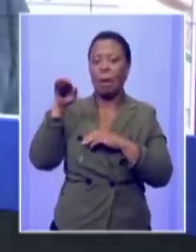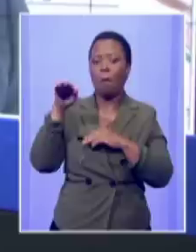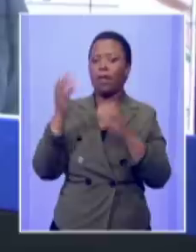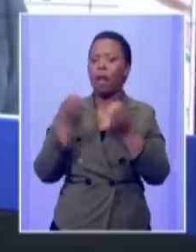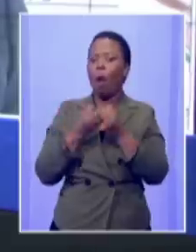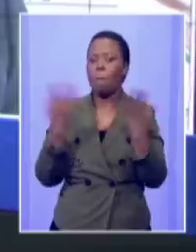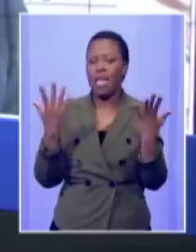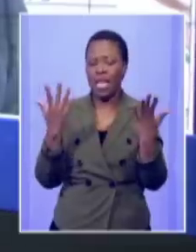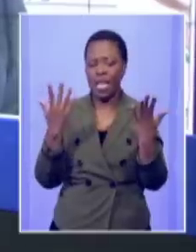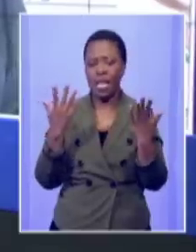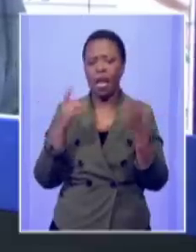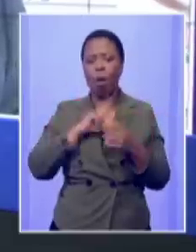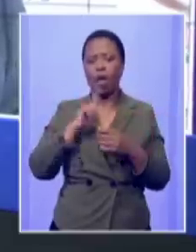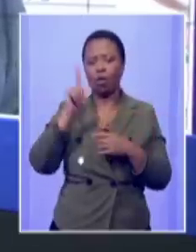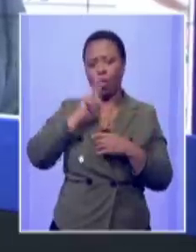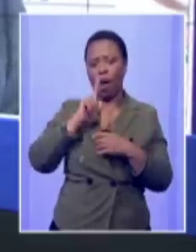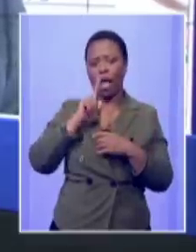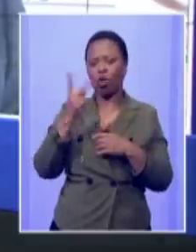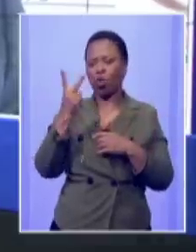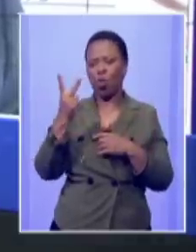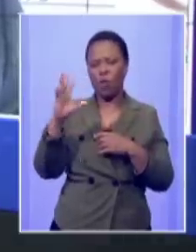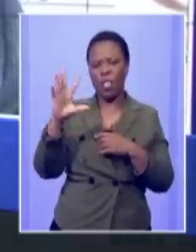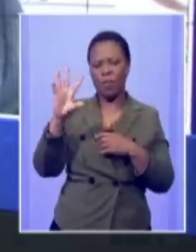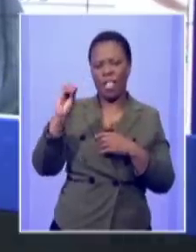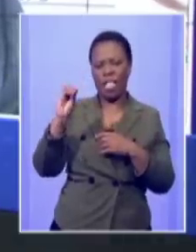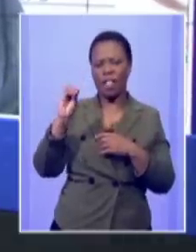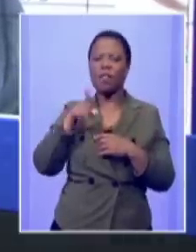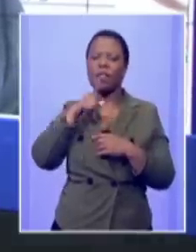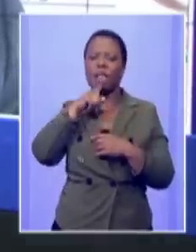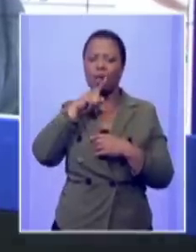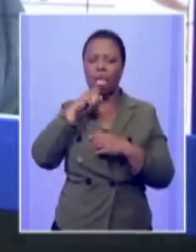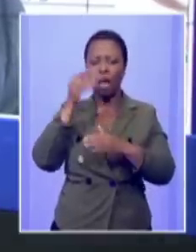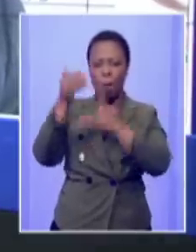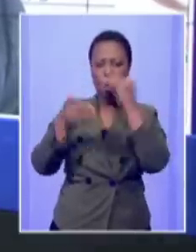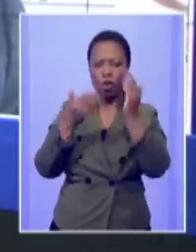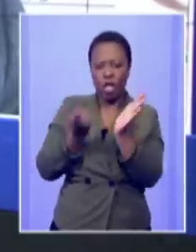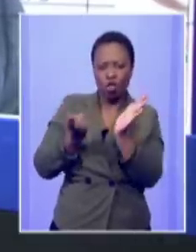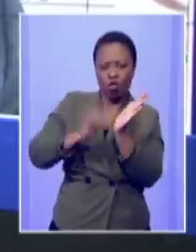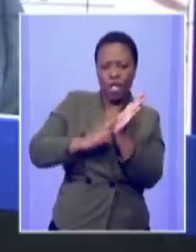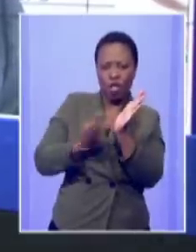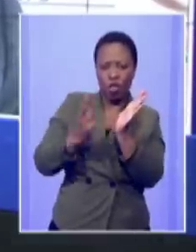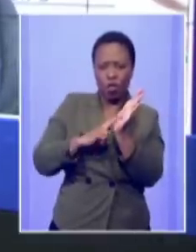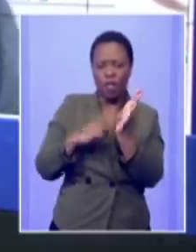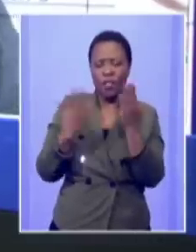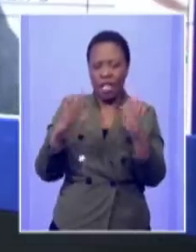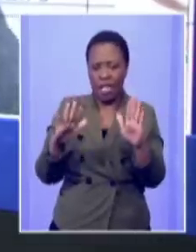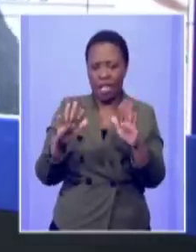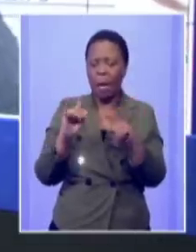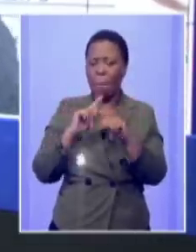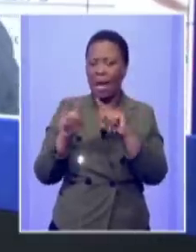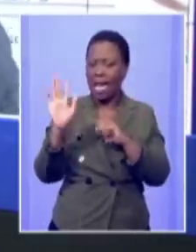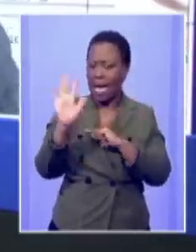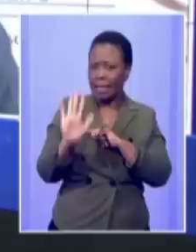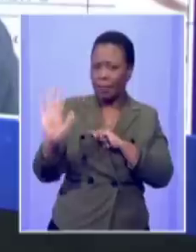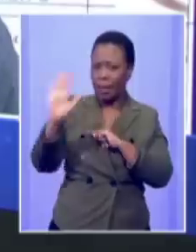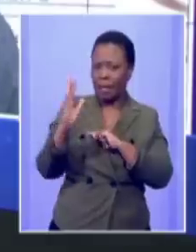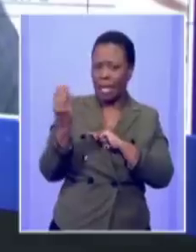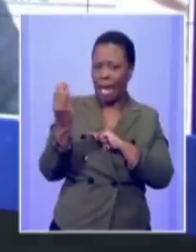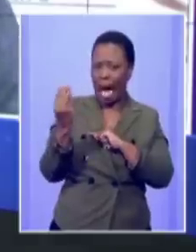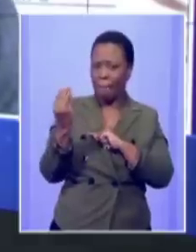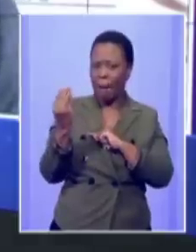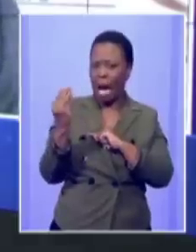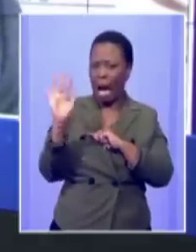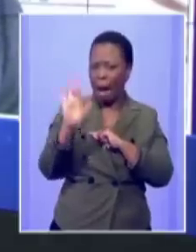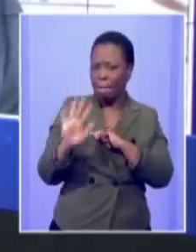250 000 registered on this process that you were on but that uh estimations are that there are about a